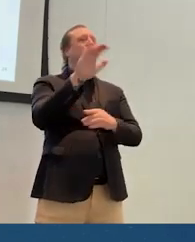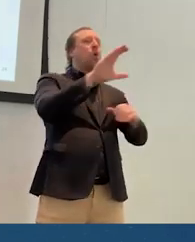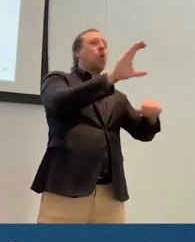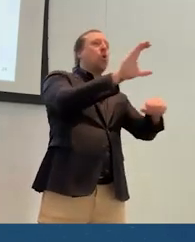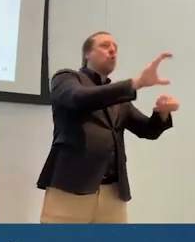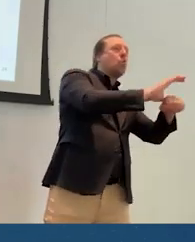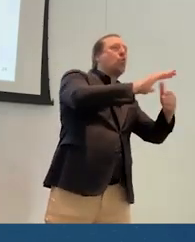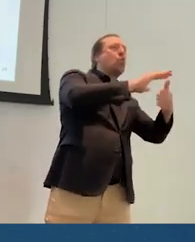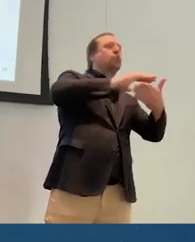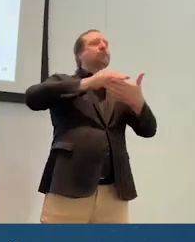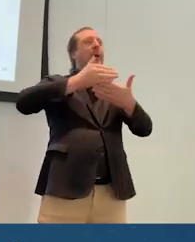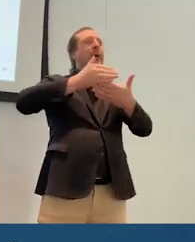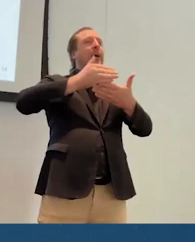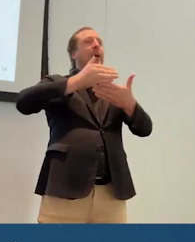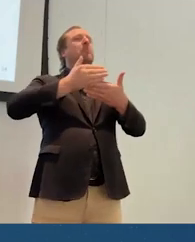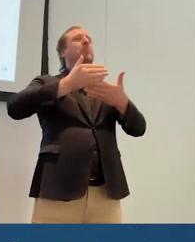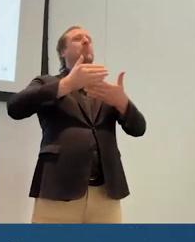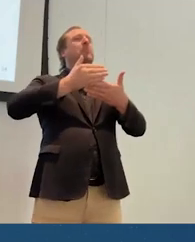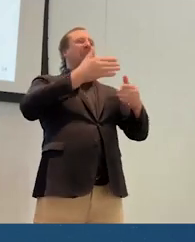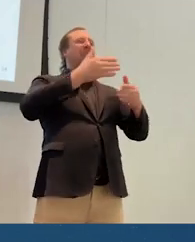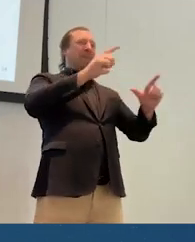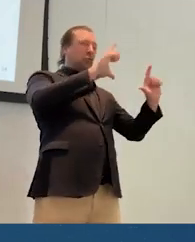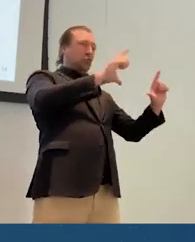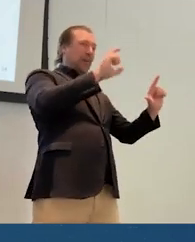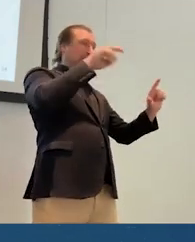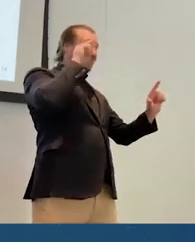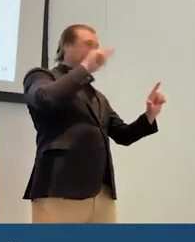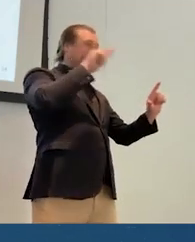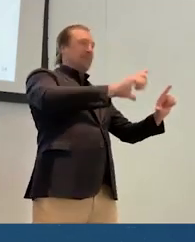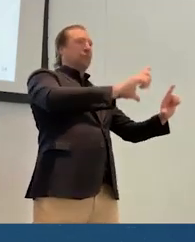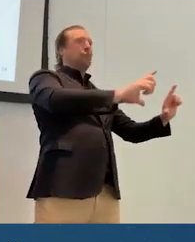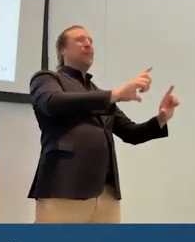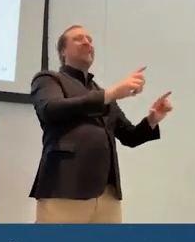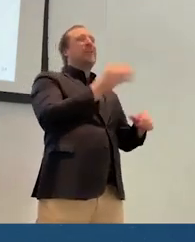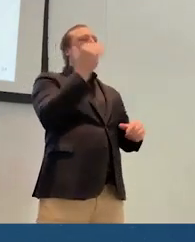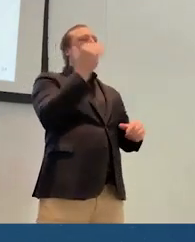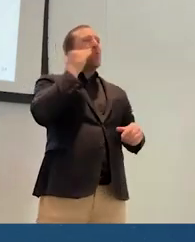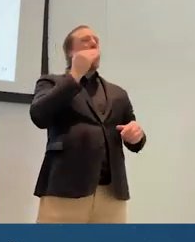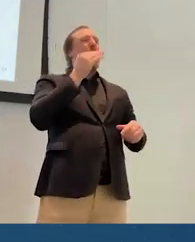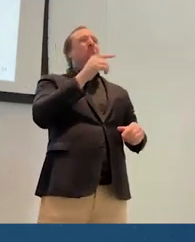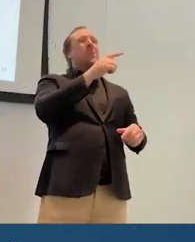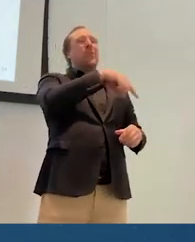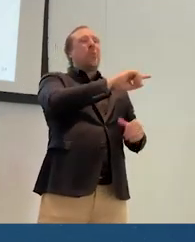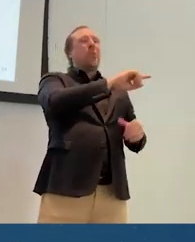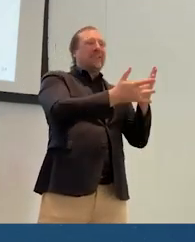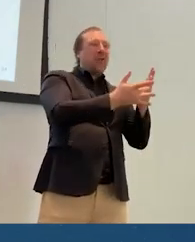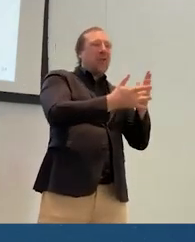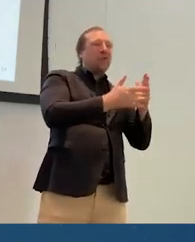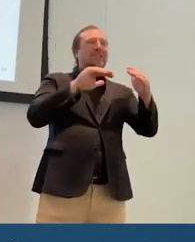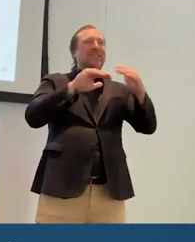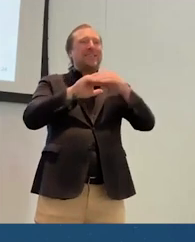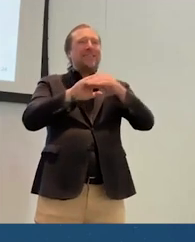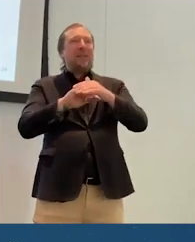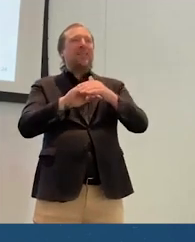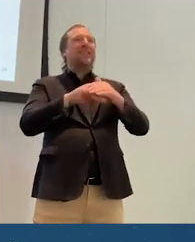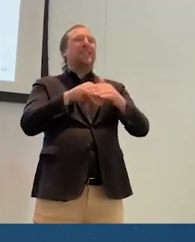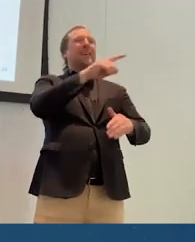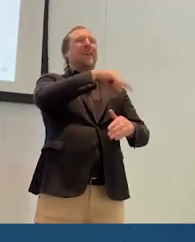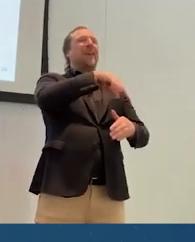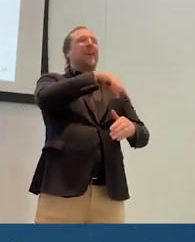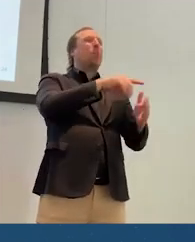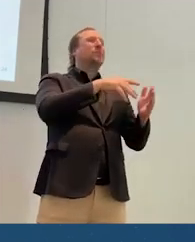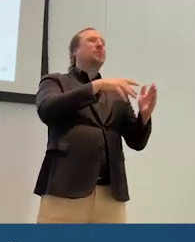and laptop computers that are very screen based. A lot of what we know about those technologies and accessibility and in those